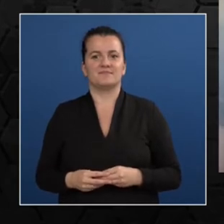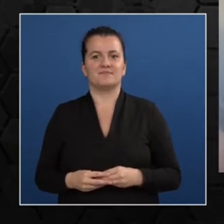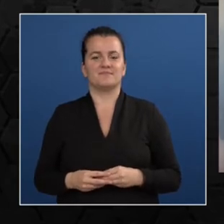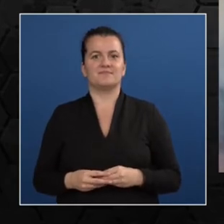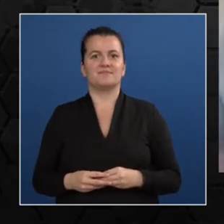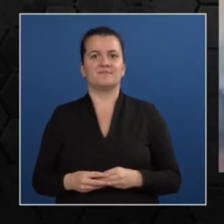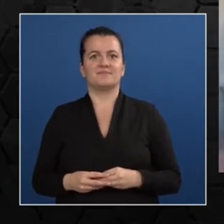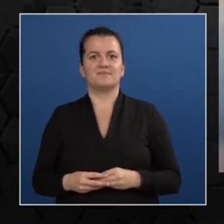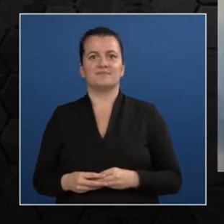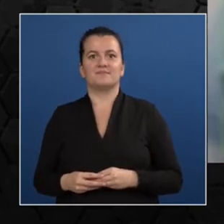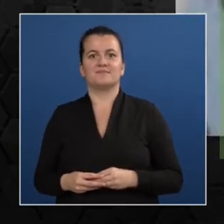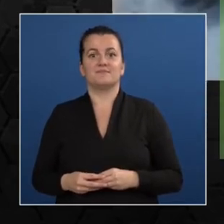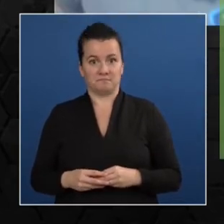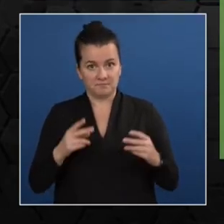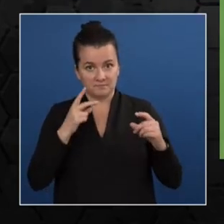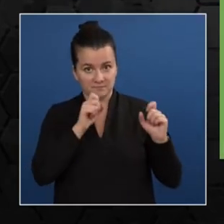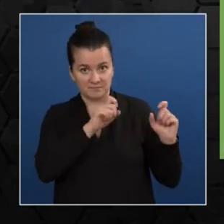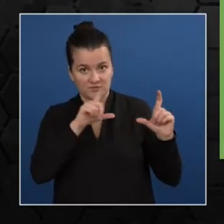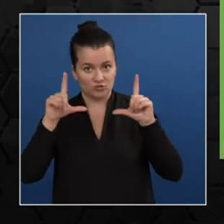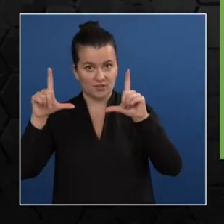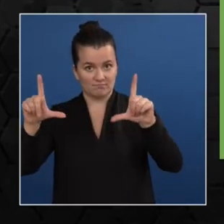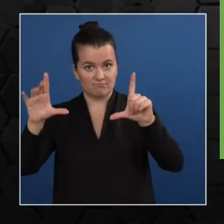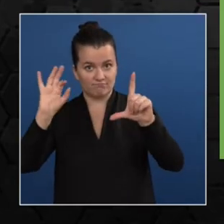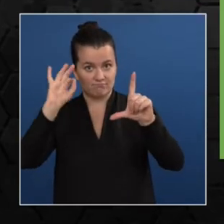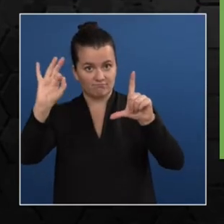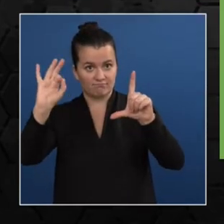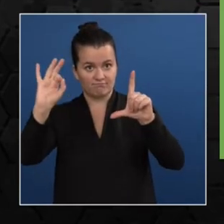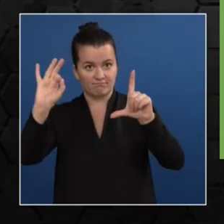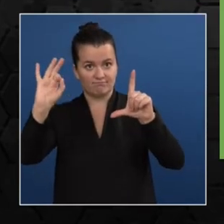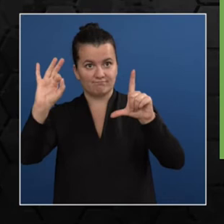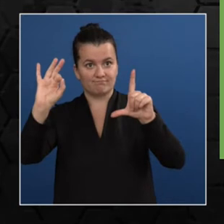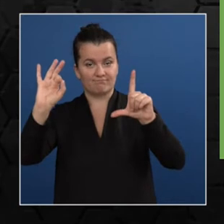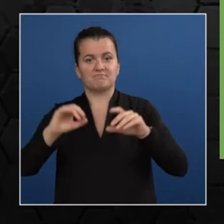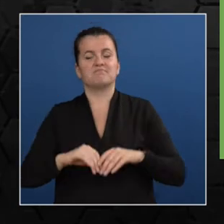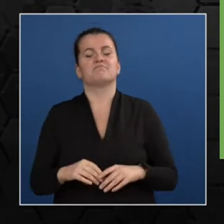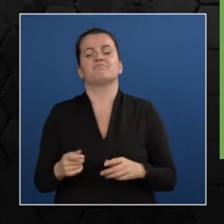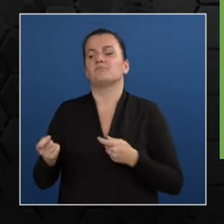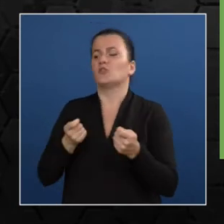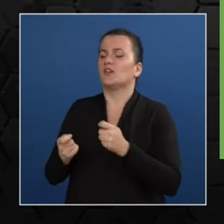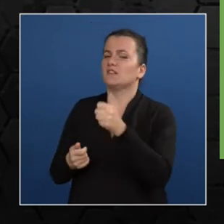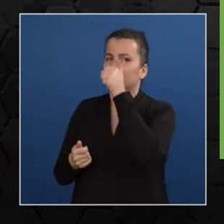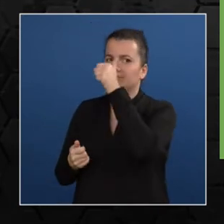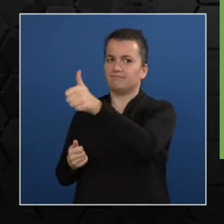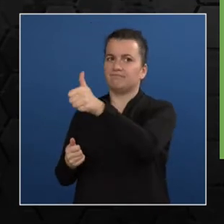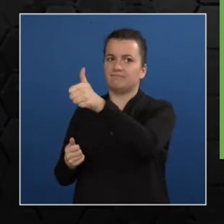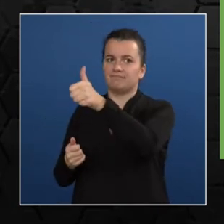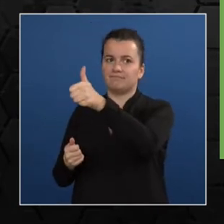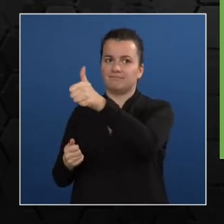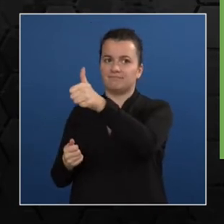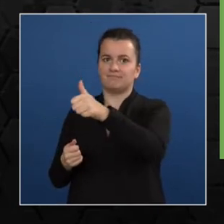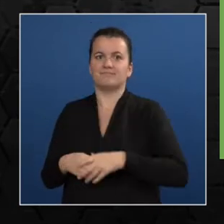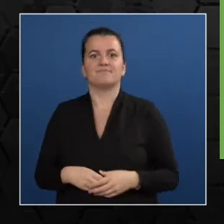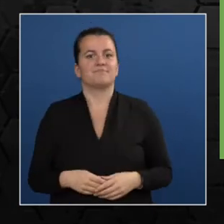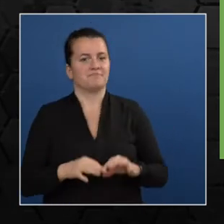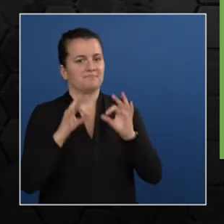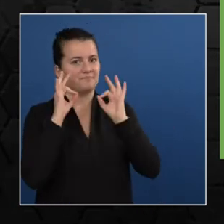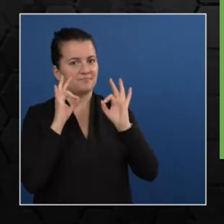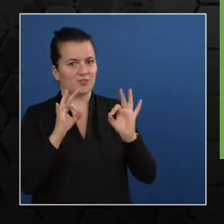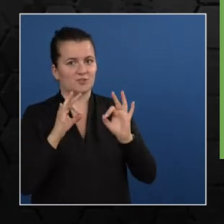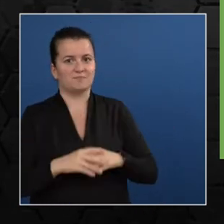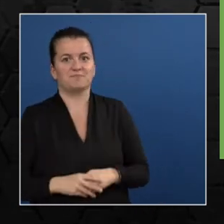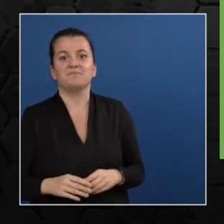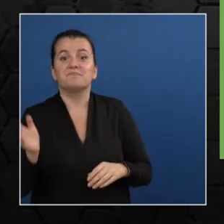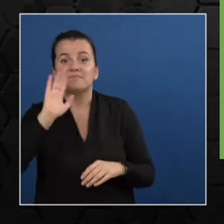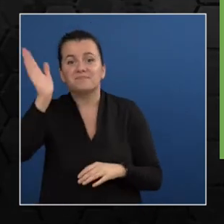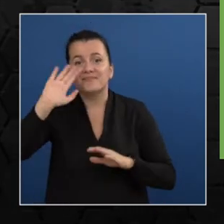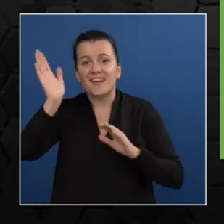Is my screen visible? Yes, we, yeah, it's visible. OK, cool. So hello everyone.